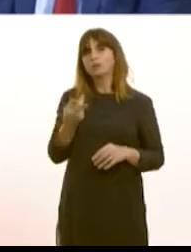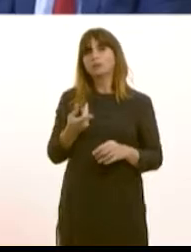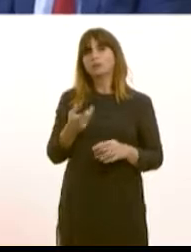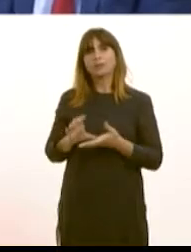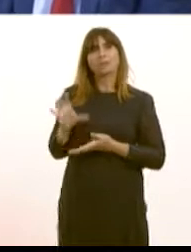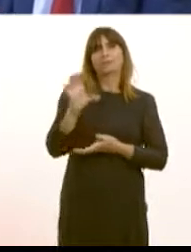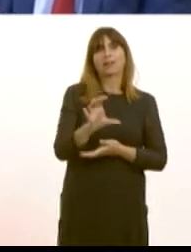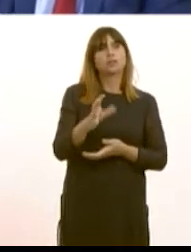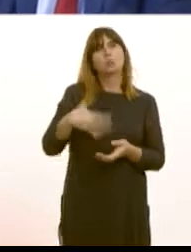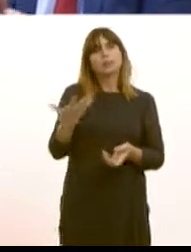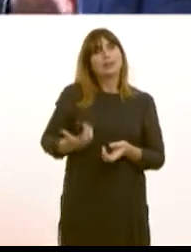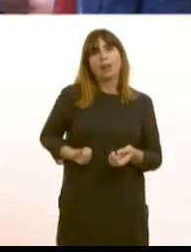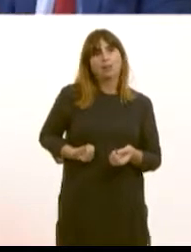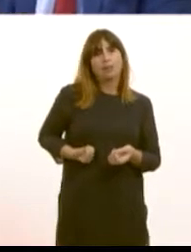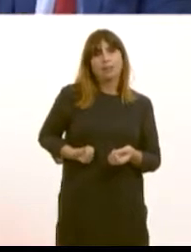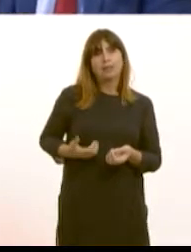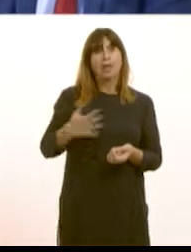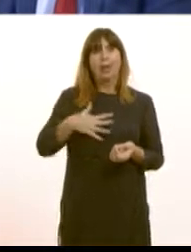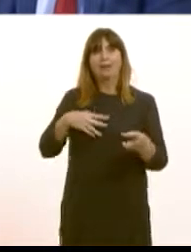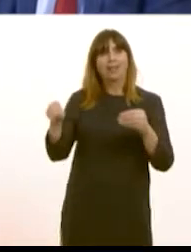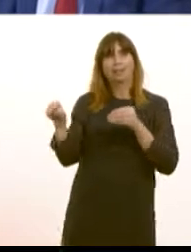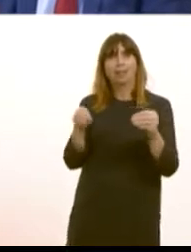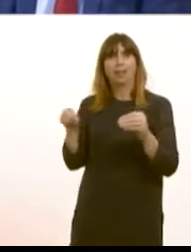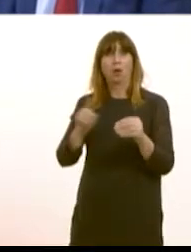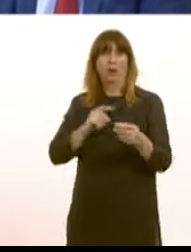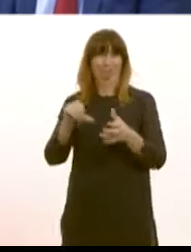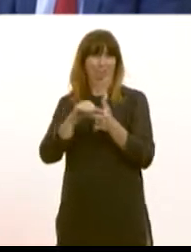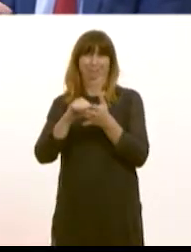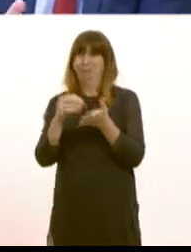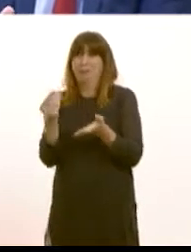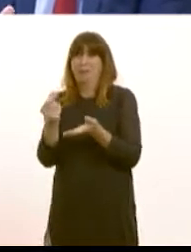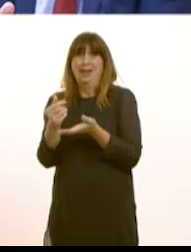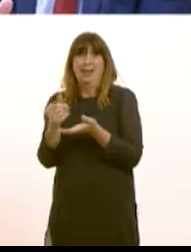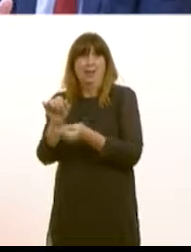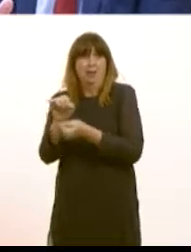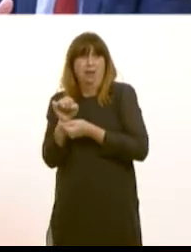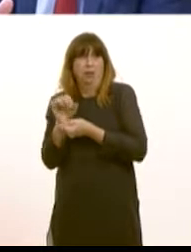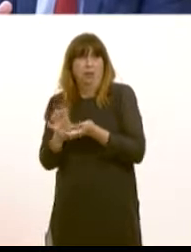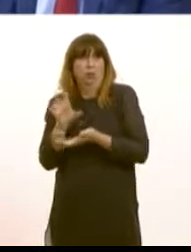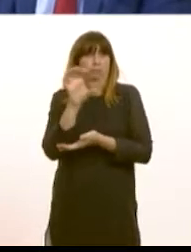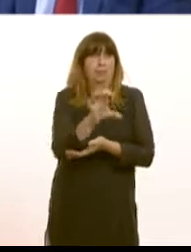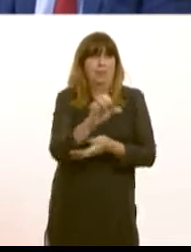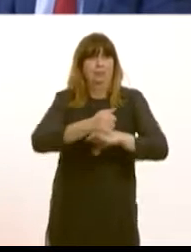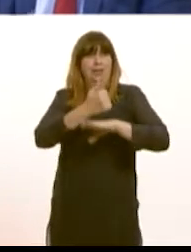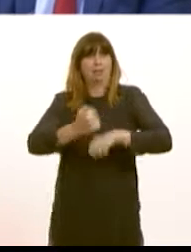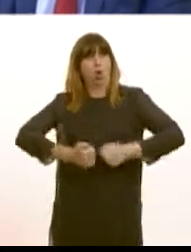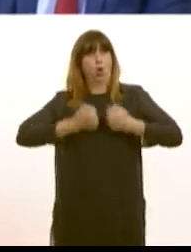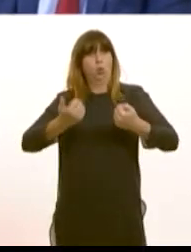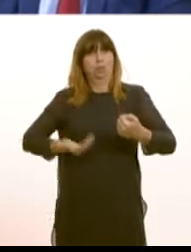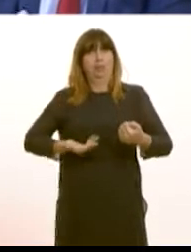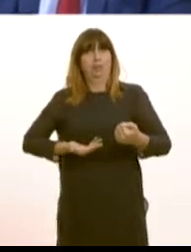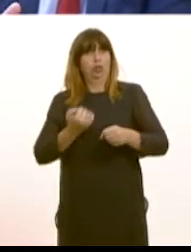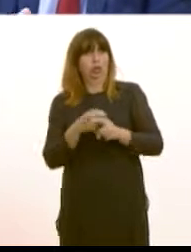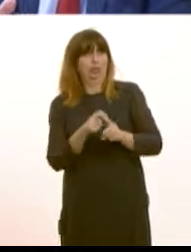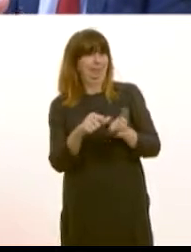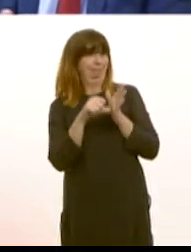they want to be salaried they want to have the flexibility first of all they want the money raising the money to buy into a practice is tricky for them and also of course